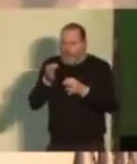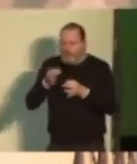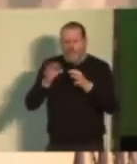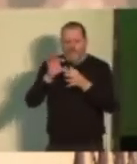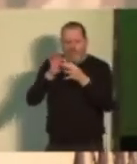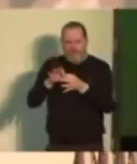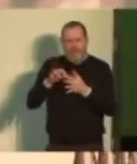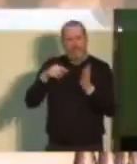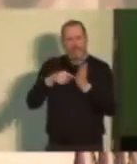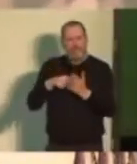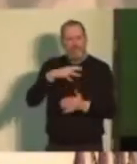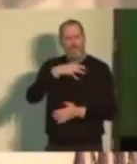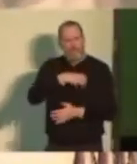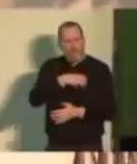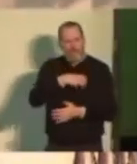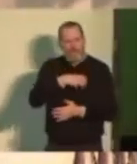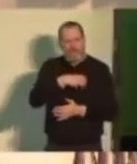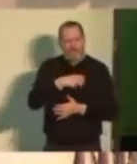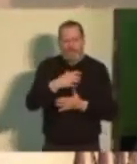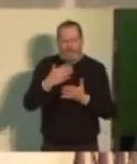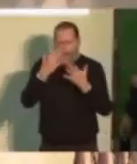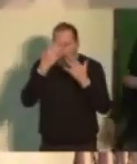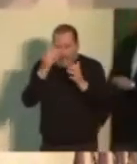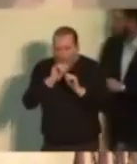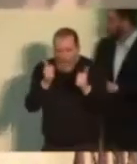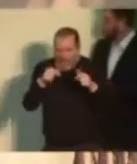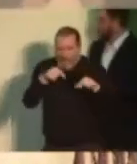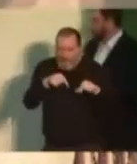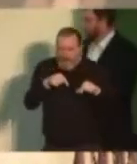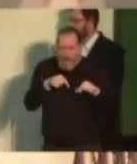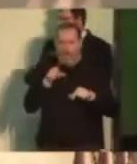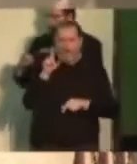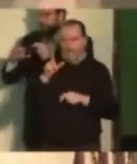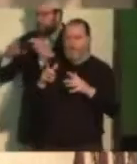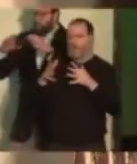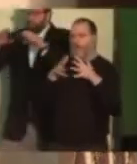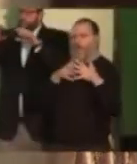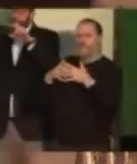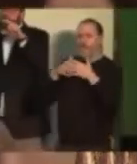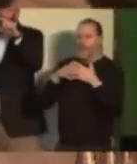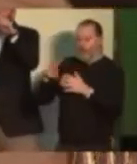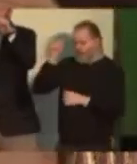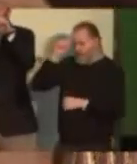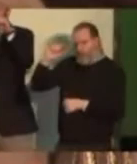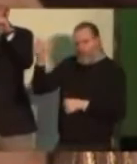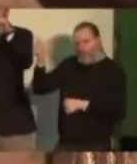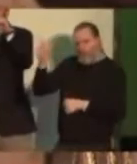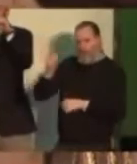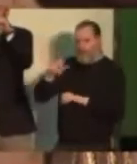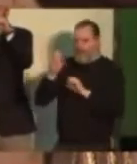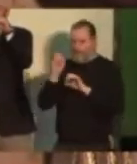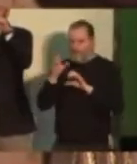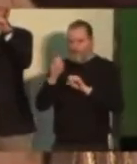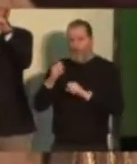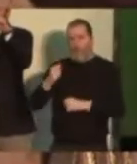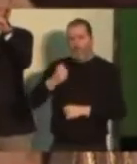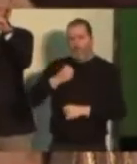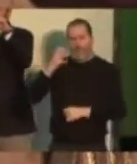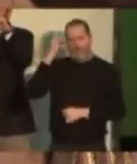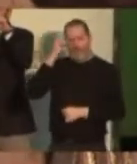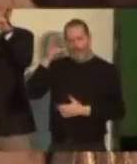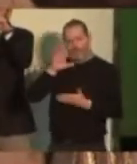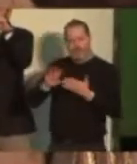know something about what is going on in the United States. And let me tell you a little bit about what's going on in my country.